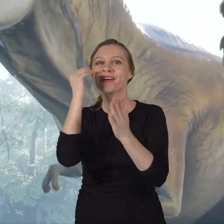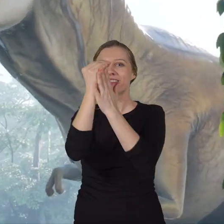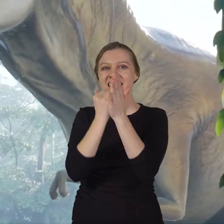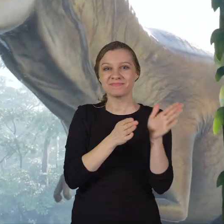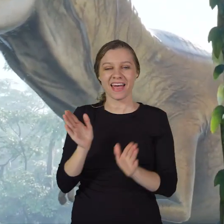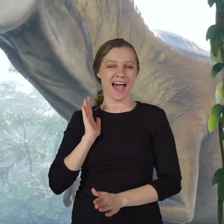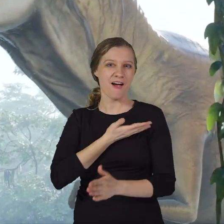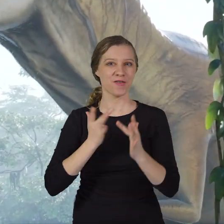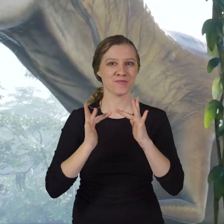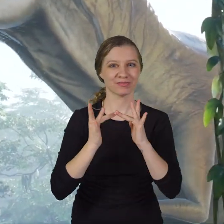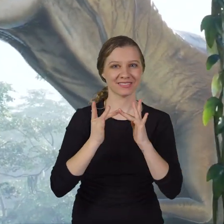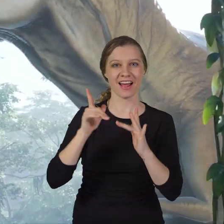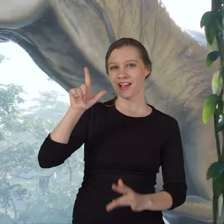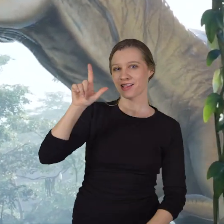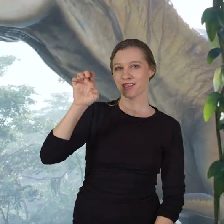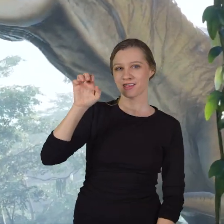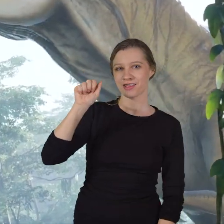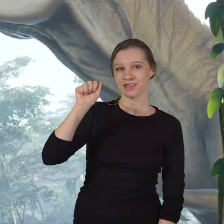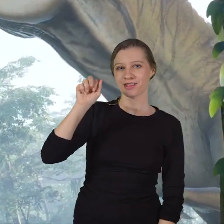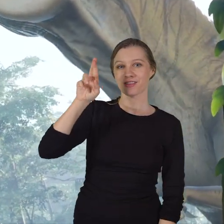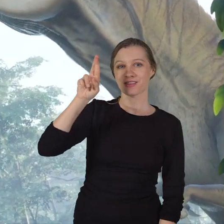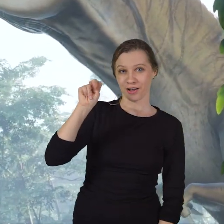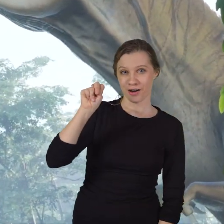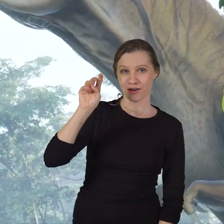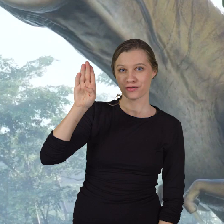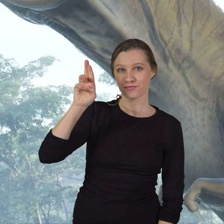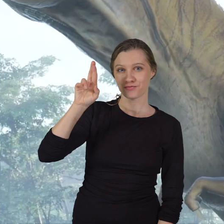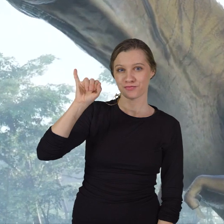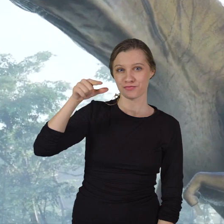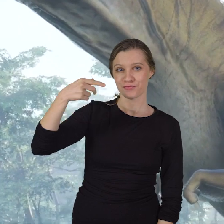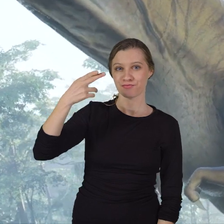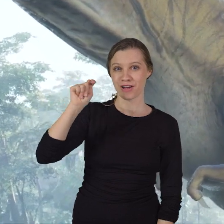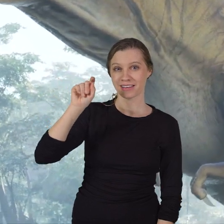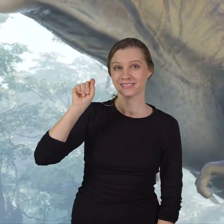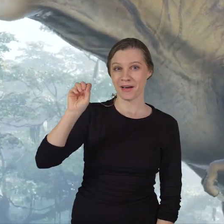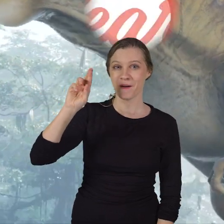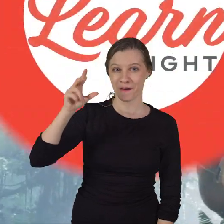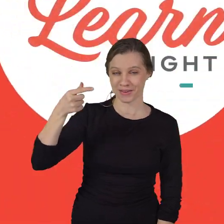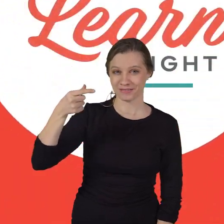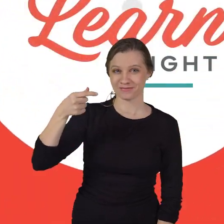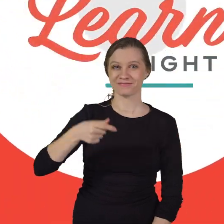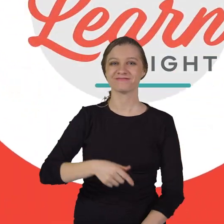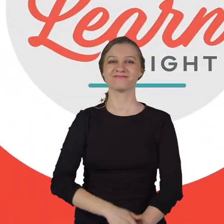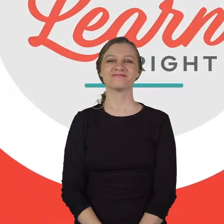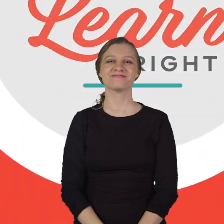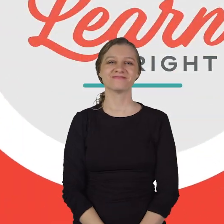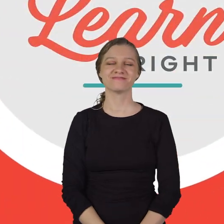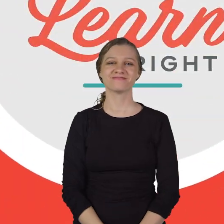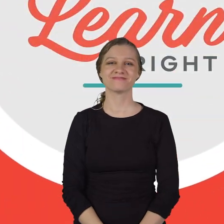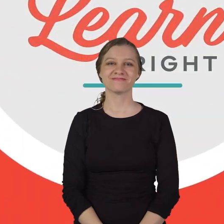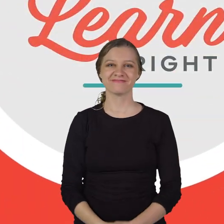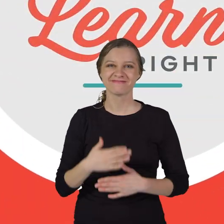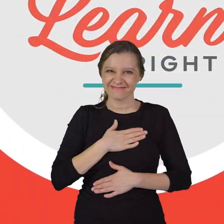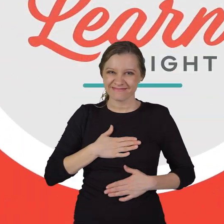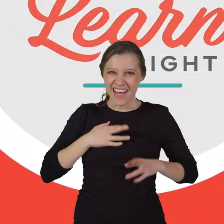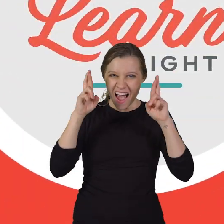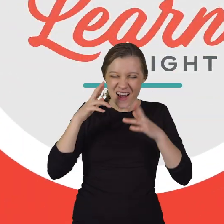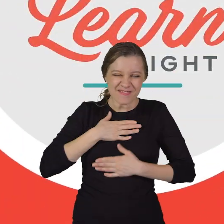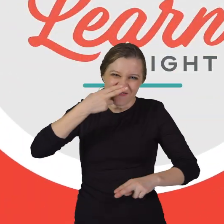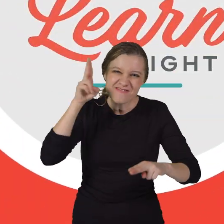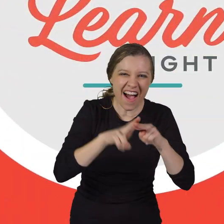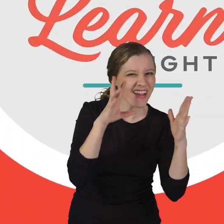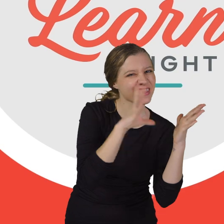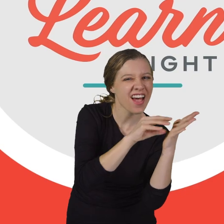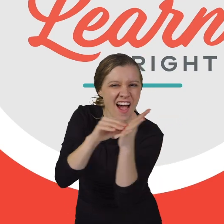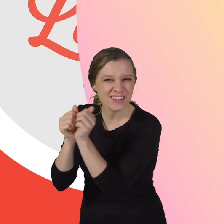cool lesson plans on our website, learnbright.org. Hope you had fun learning with us.